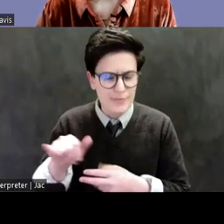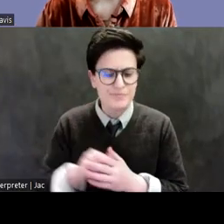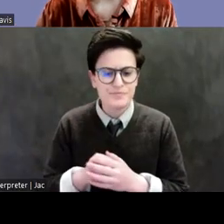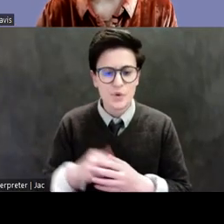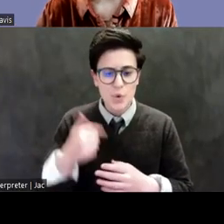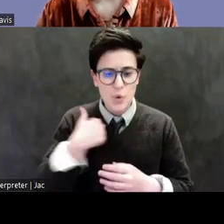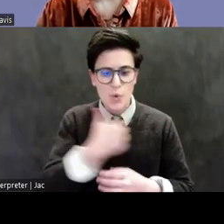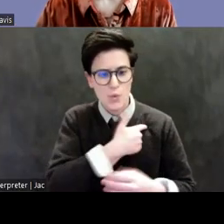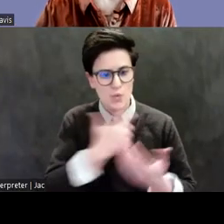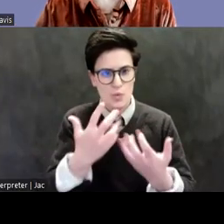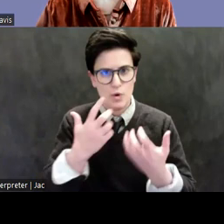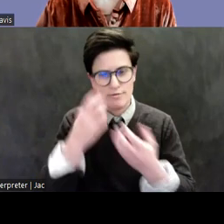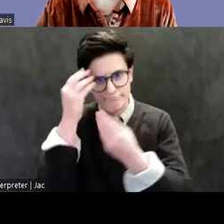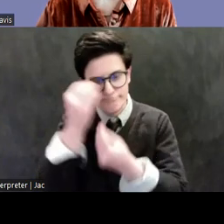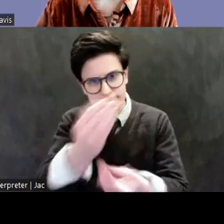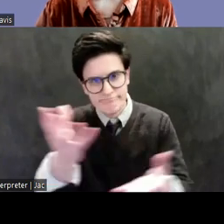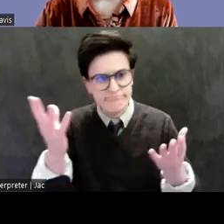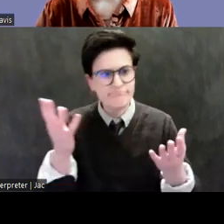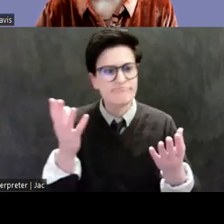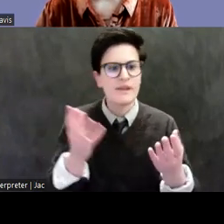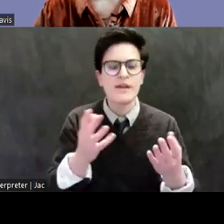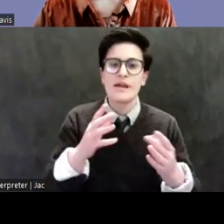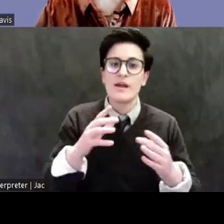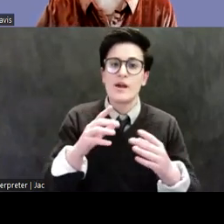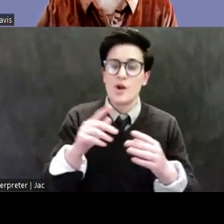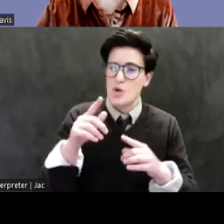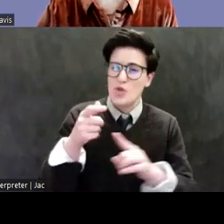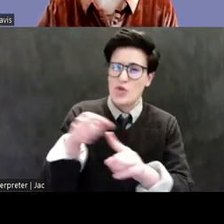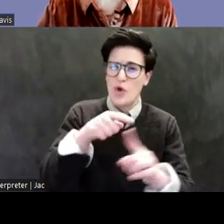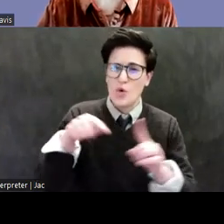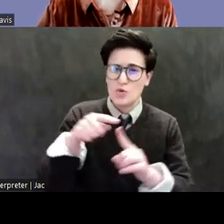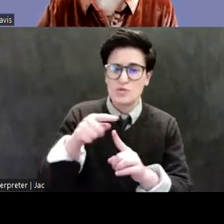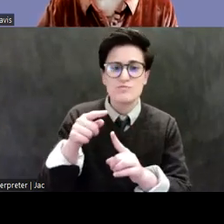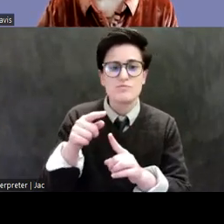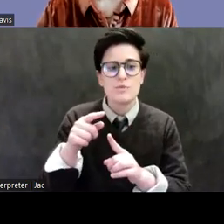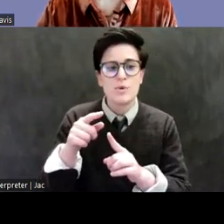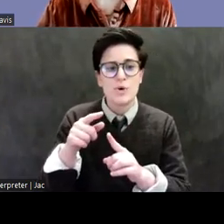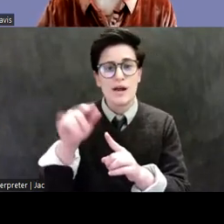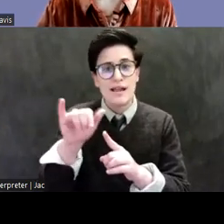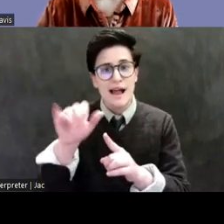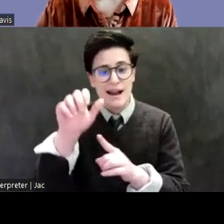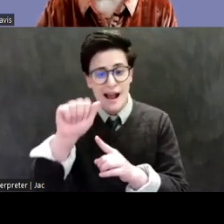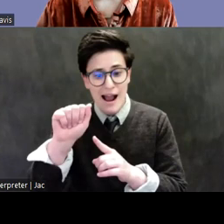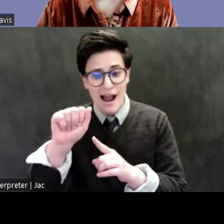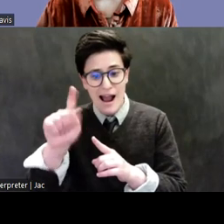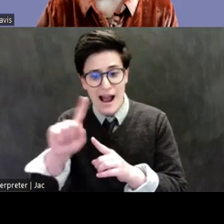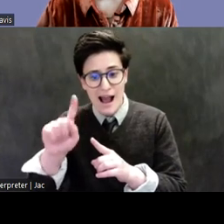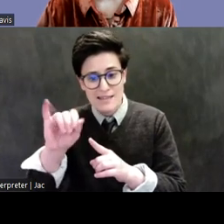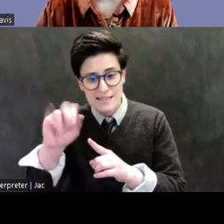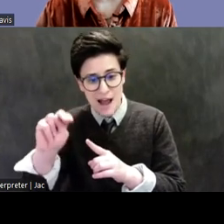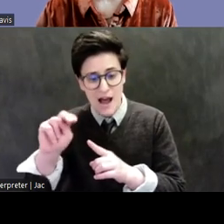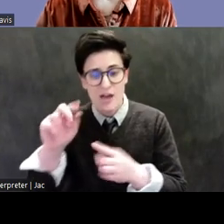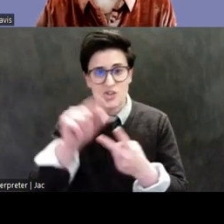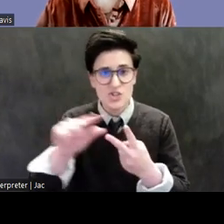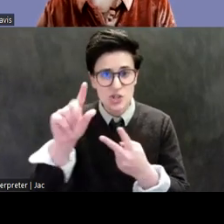most impacted by this crime, with the U.S. and foreign governments, with groups like ASEAN, the G20, and United Nations